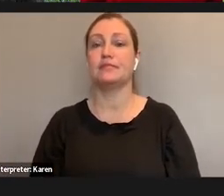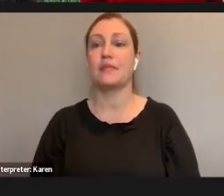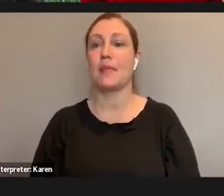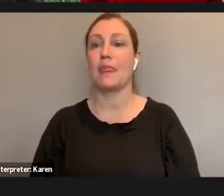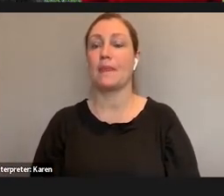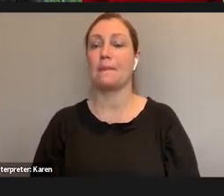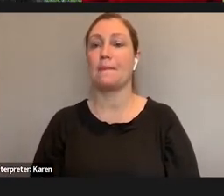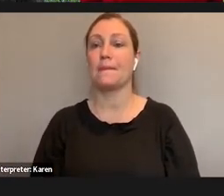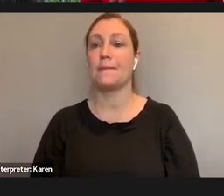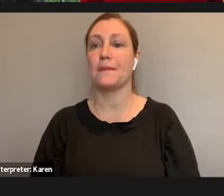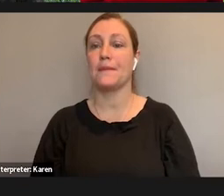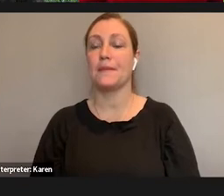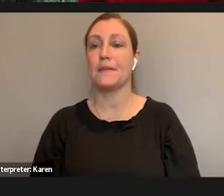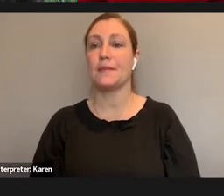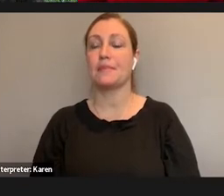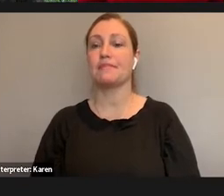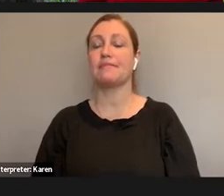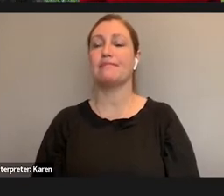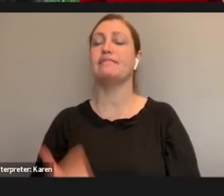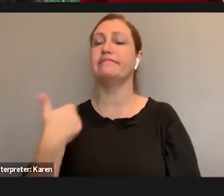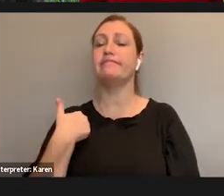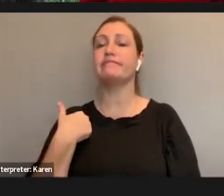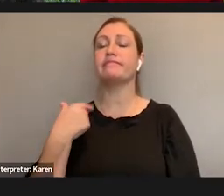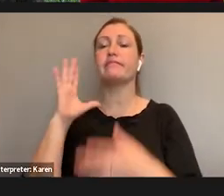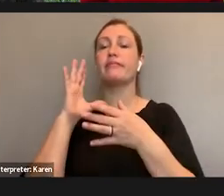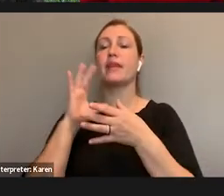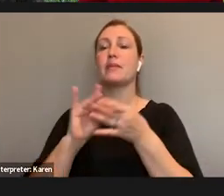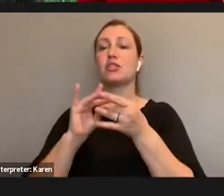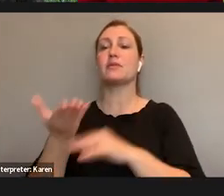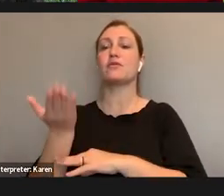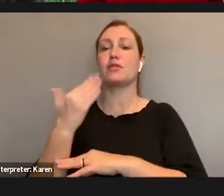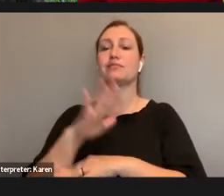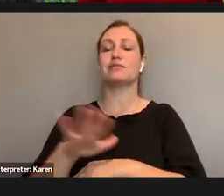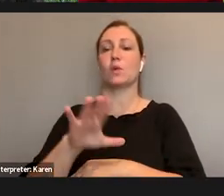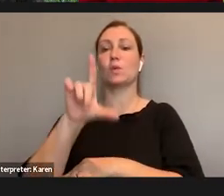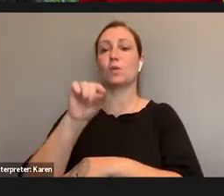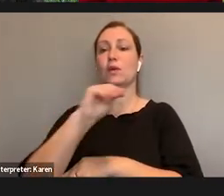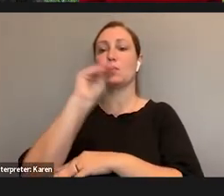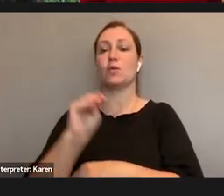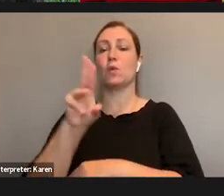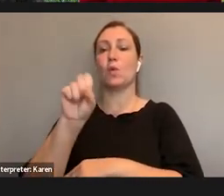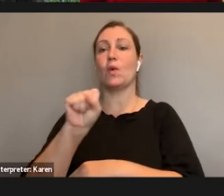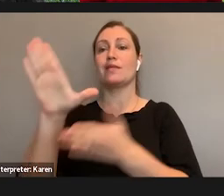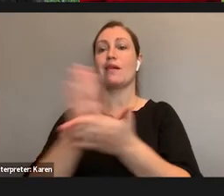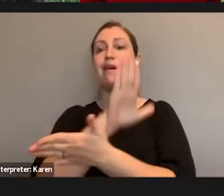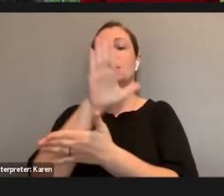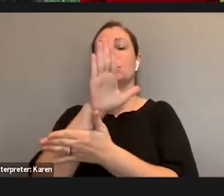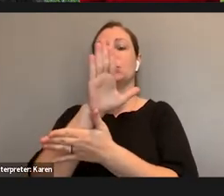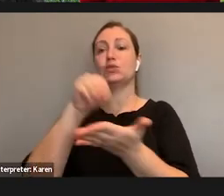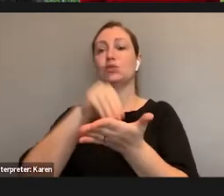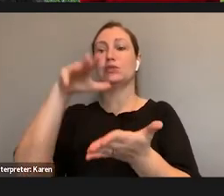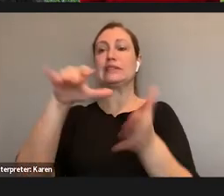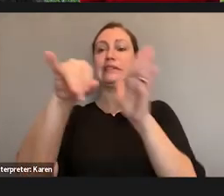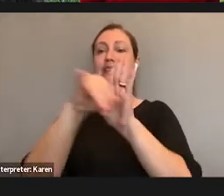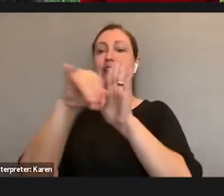So, as I mentioned earlier, roughly 20% of US college students identify as having some